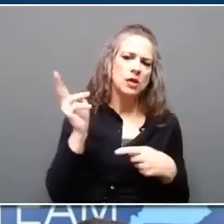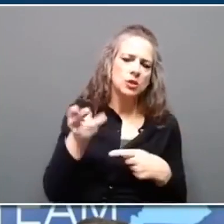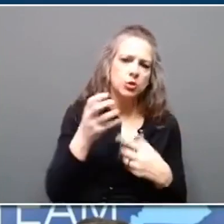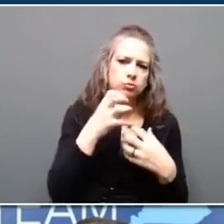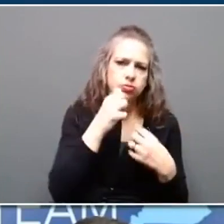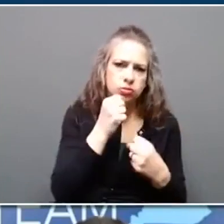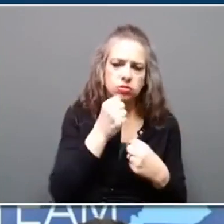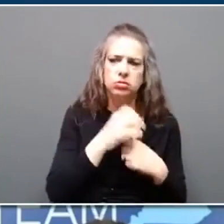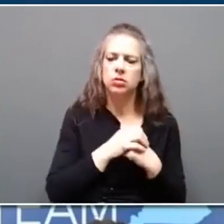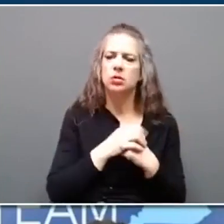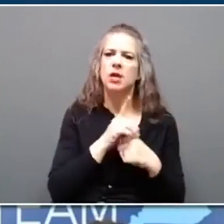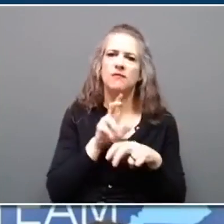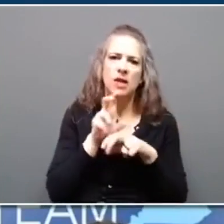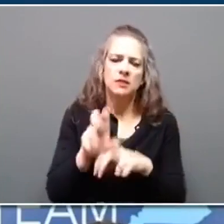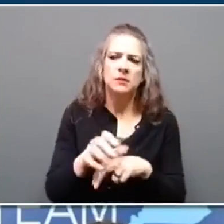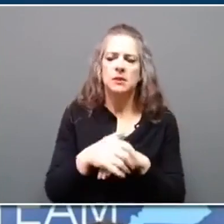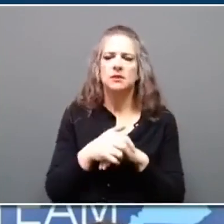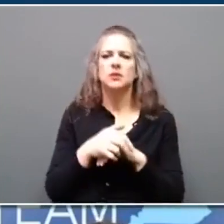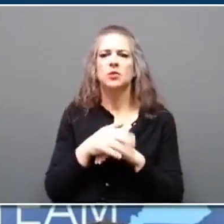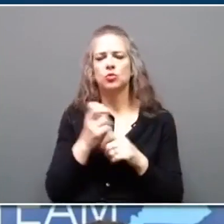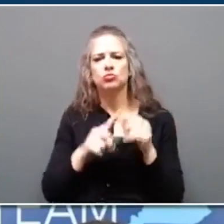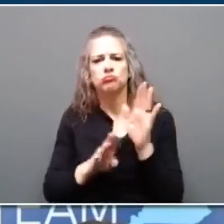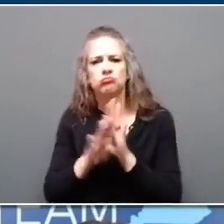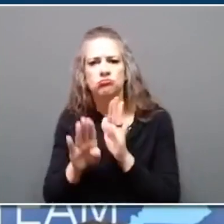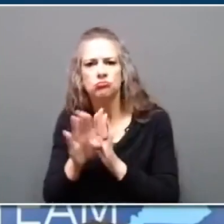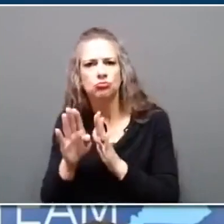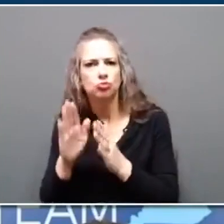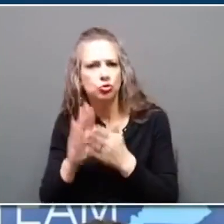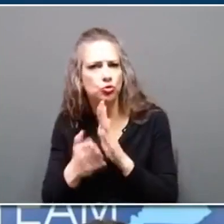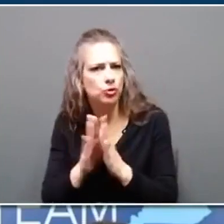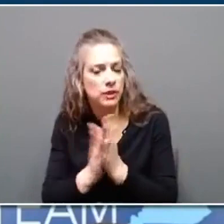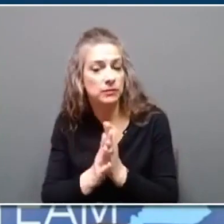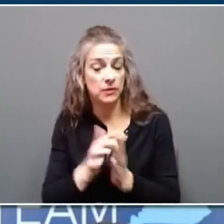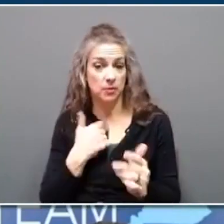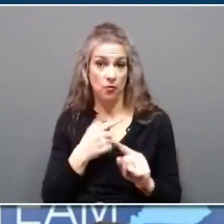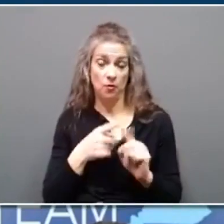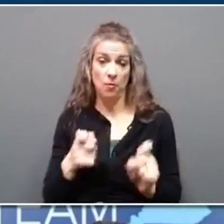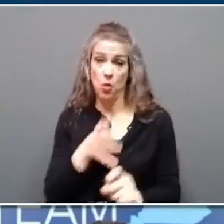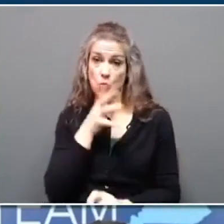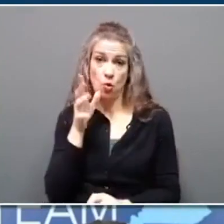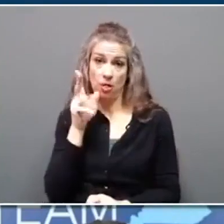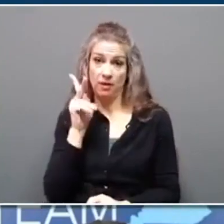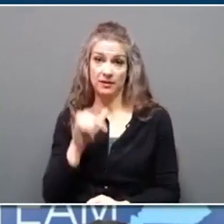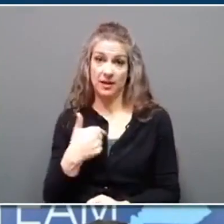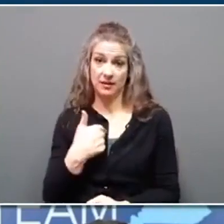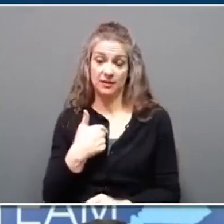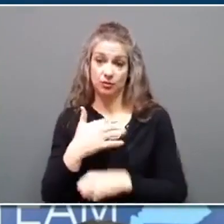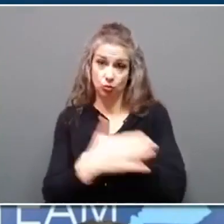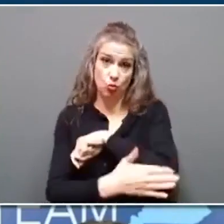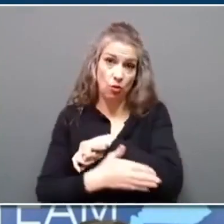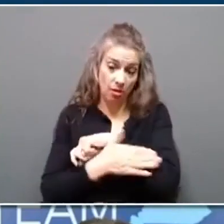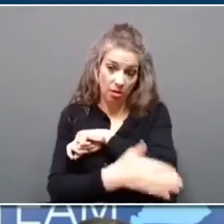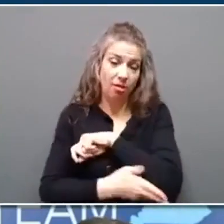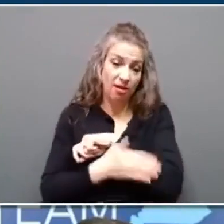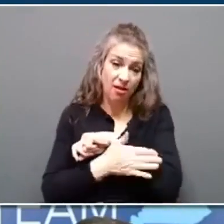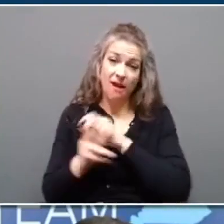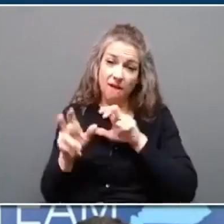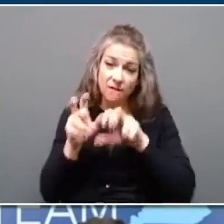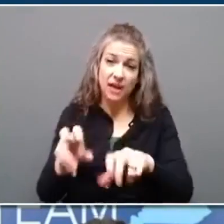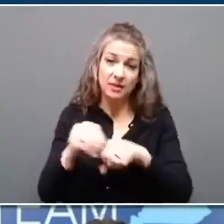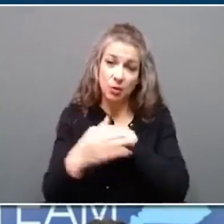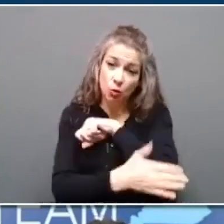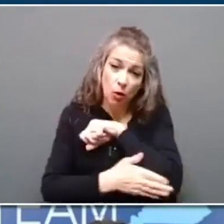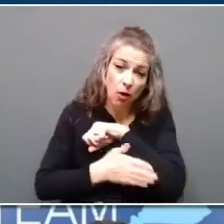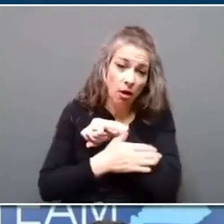redevelopment of communities. As someone from rural Kentucky, investing in rural communities is something that has been a top priority